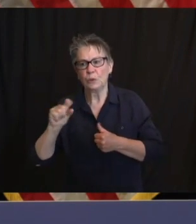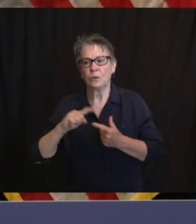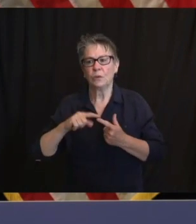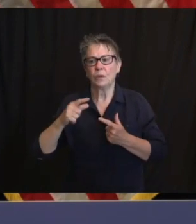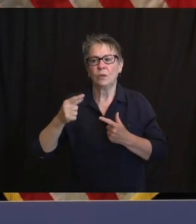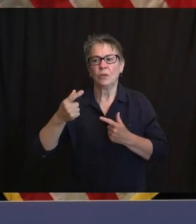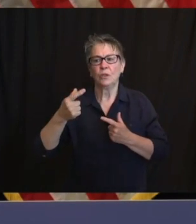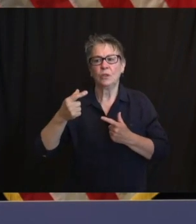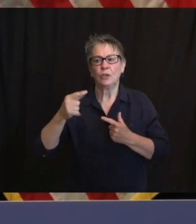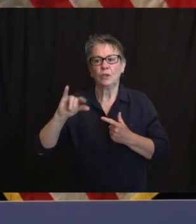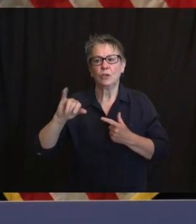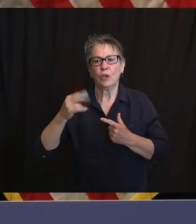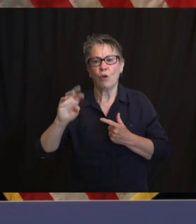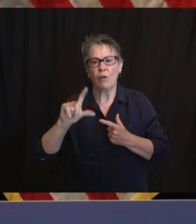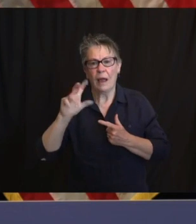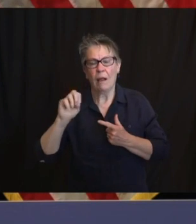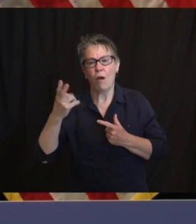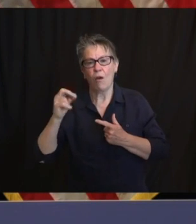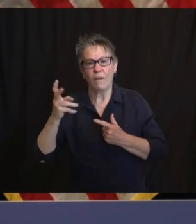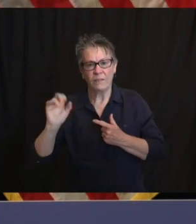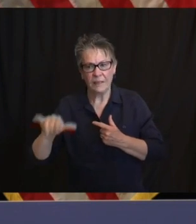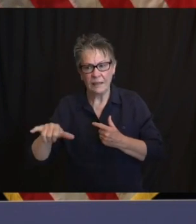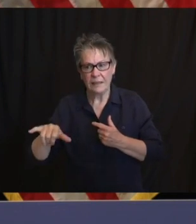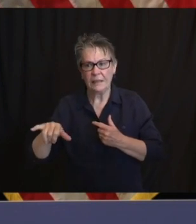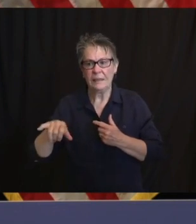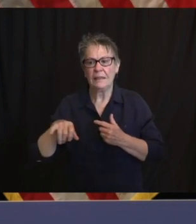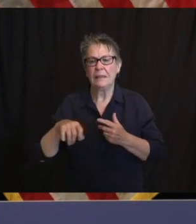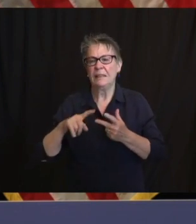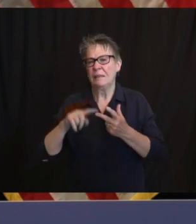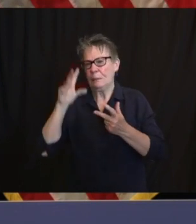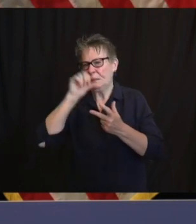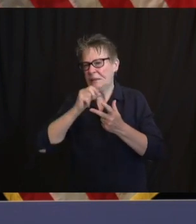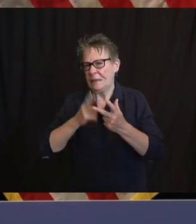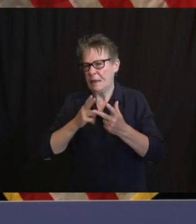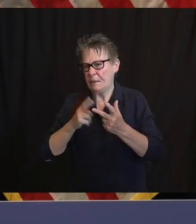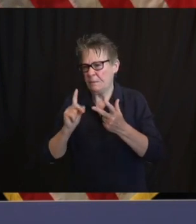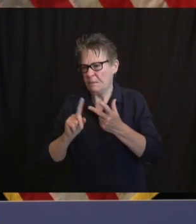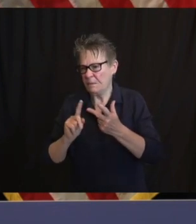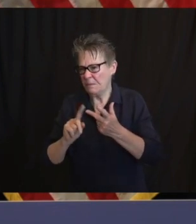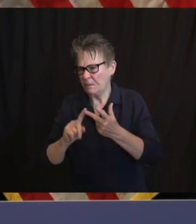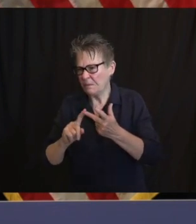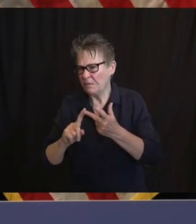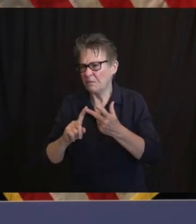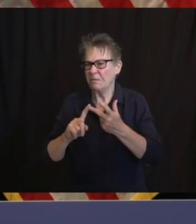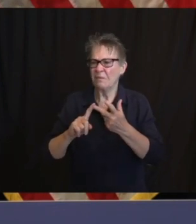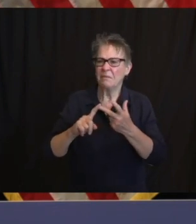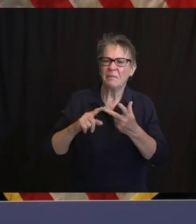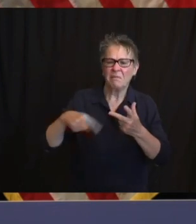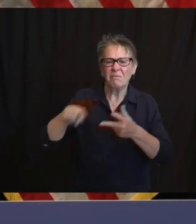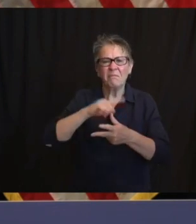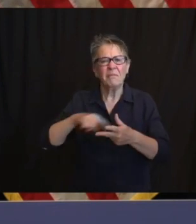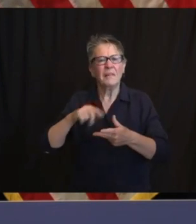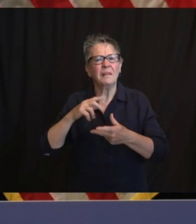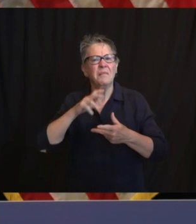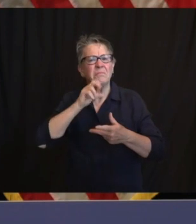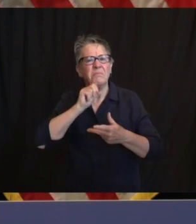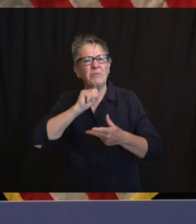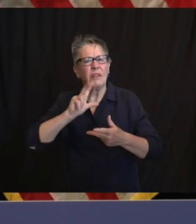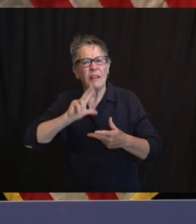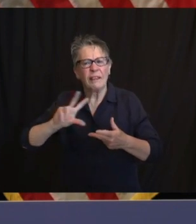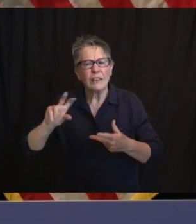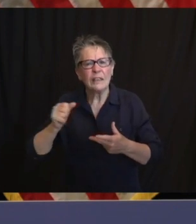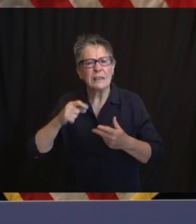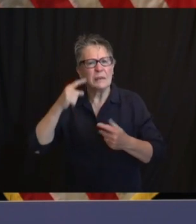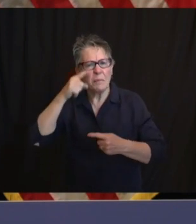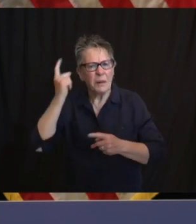Late 20s, early 30s. African-American. Extraordinary, and I mean extraordinary talents.